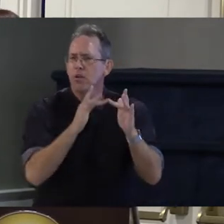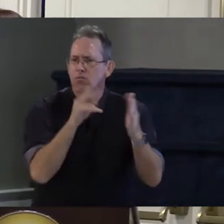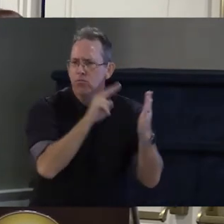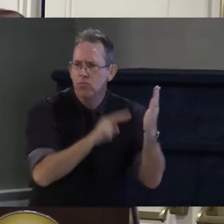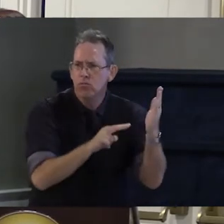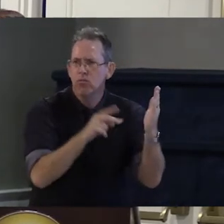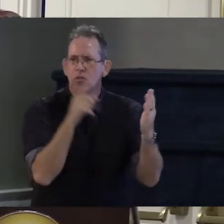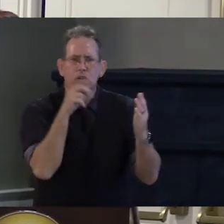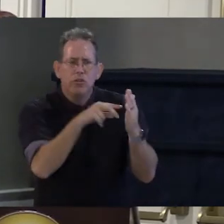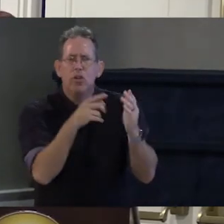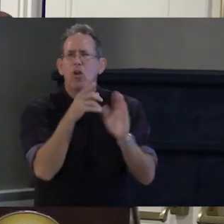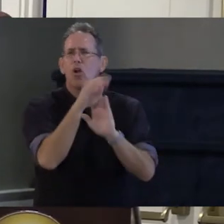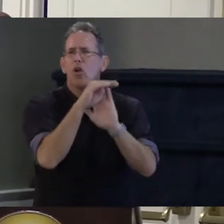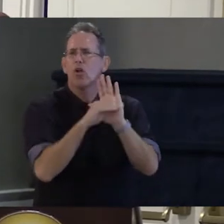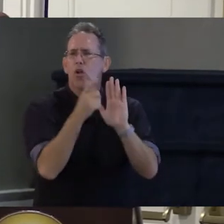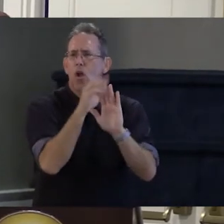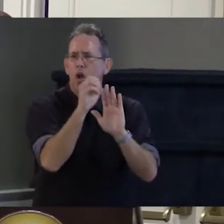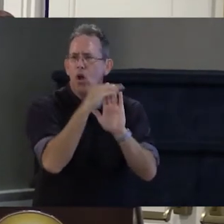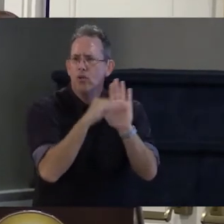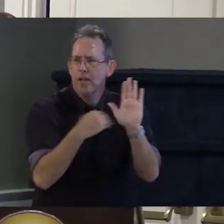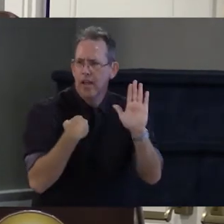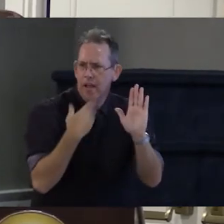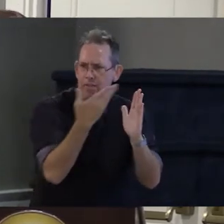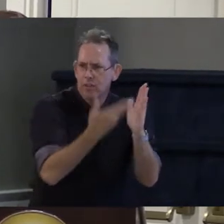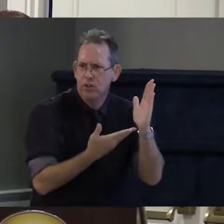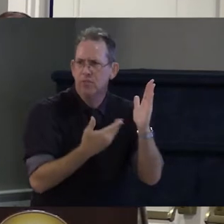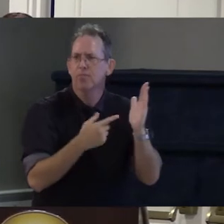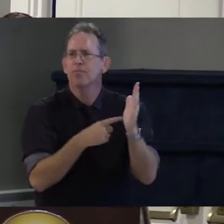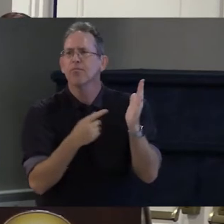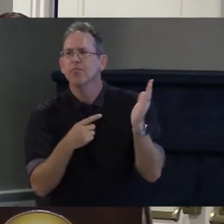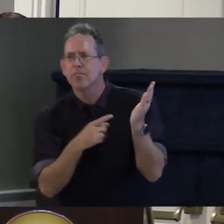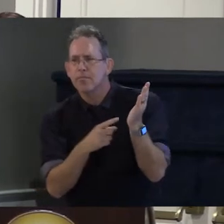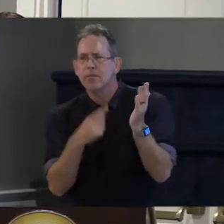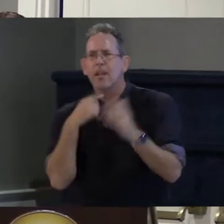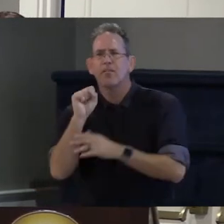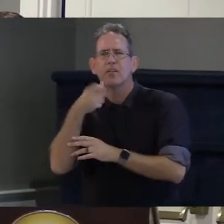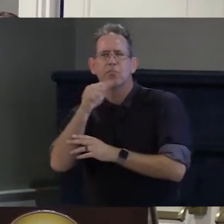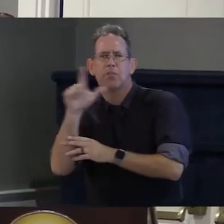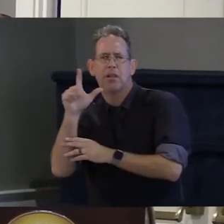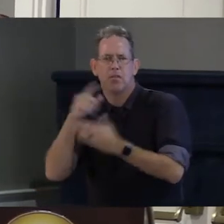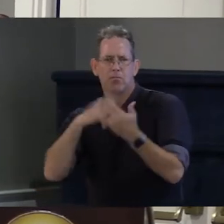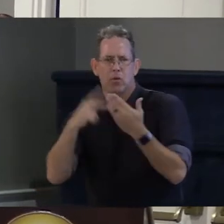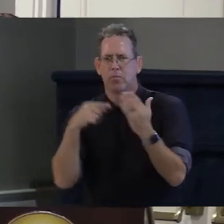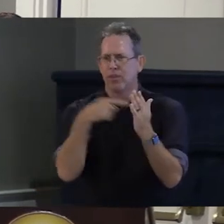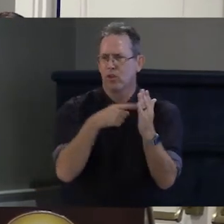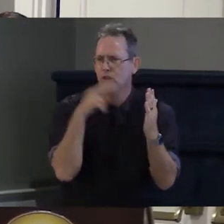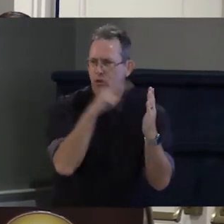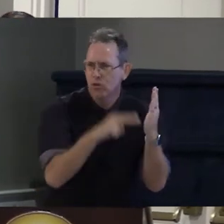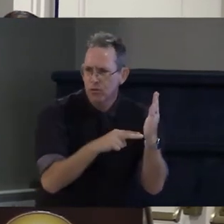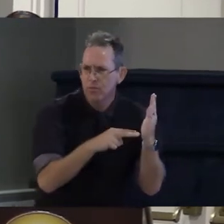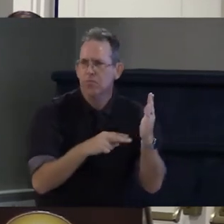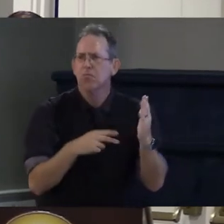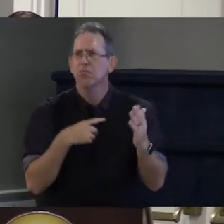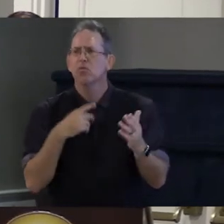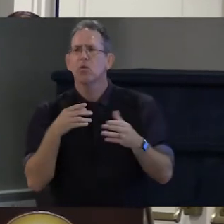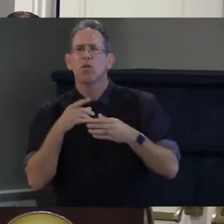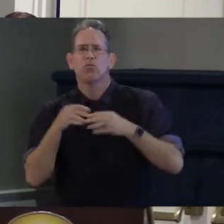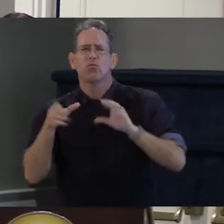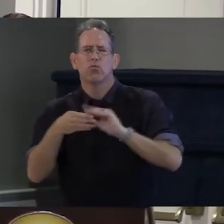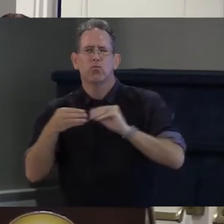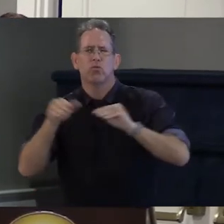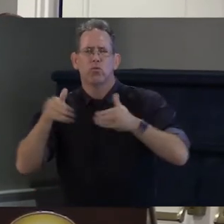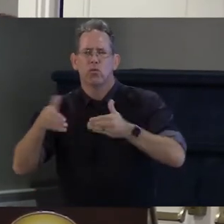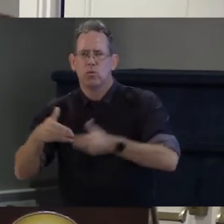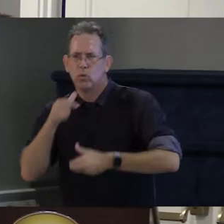between the years 2021 and 23 I just a couple other brief introductory remarks I want to say that